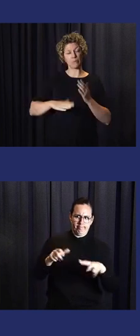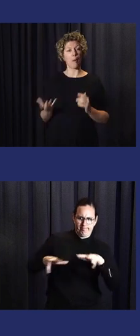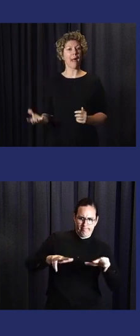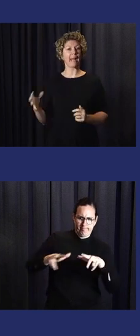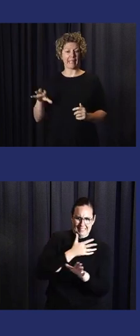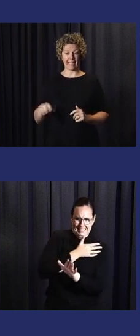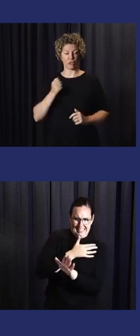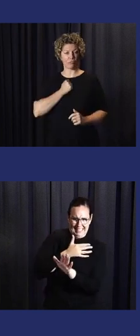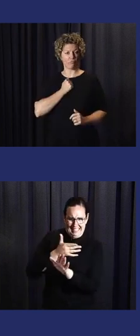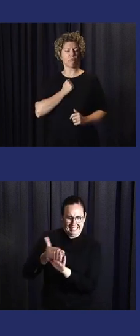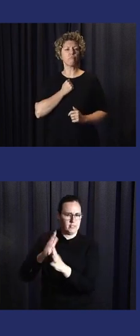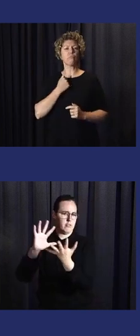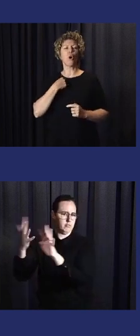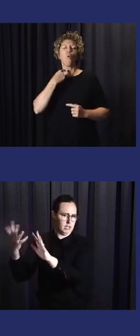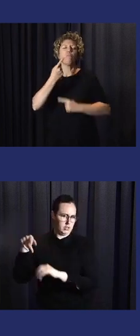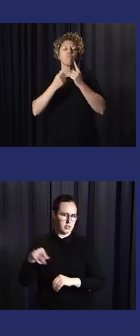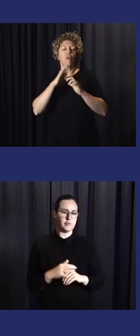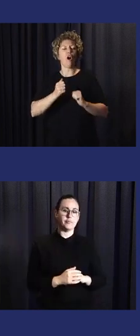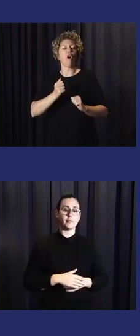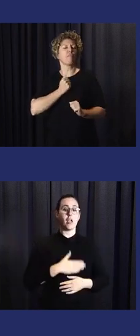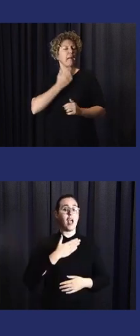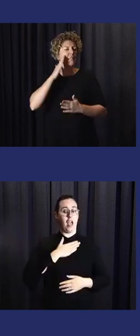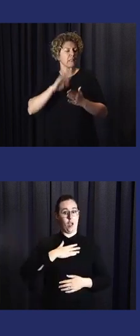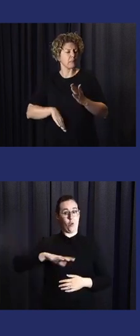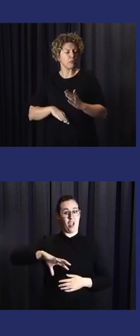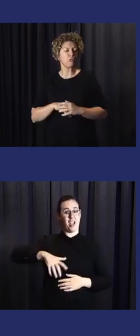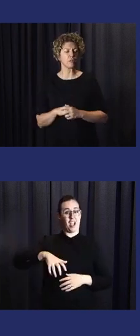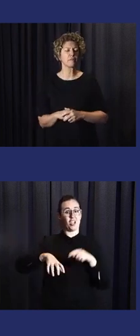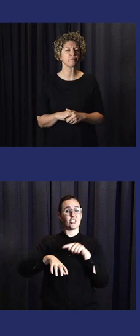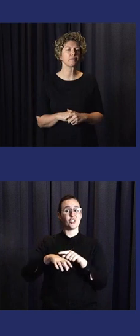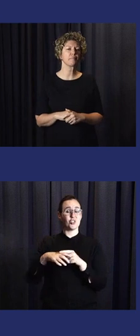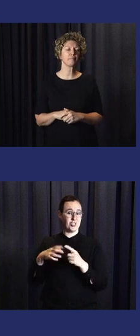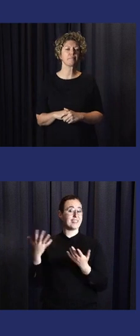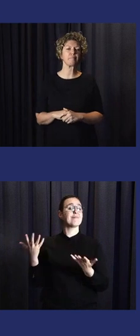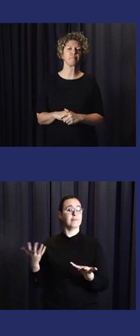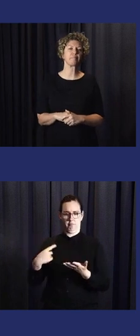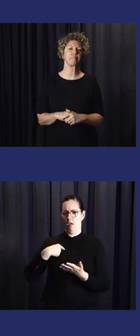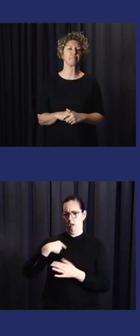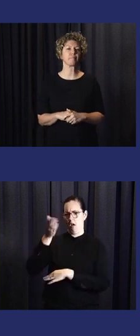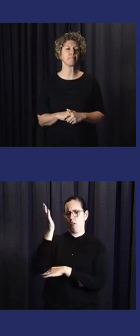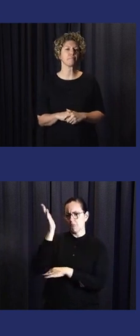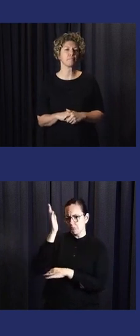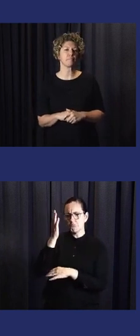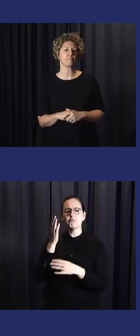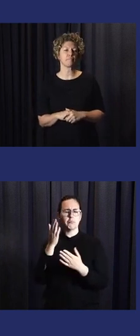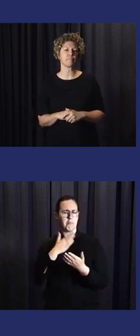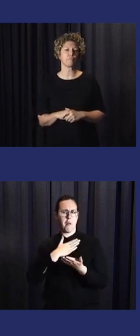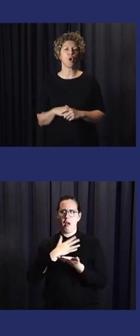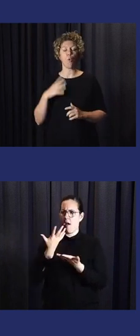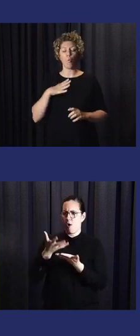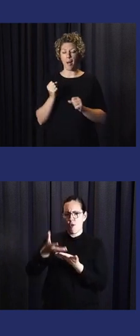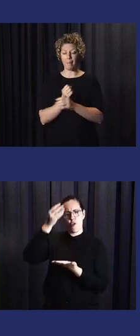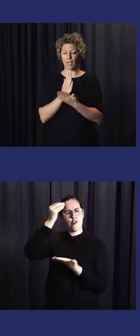anticipatory actions. So from the experience of Bangladesh, just I have presenting here